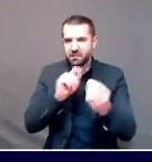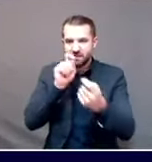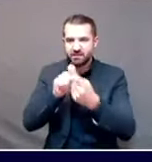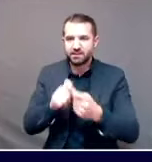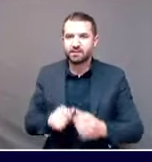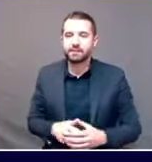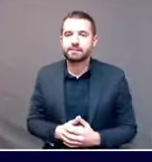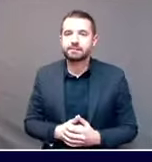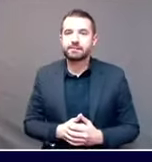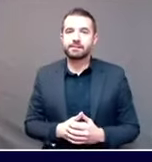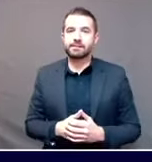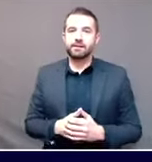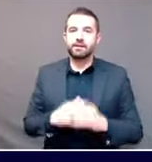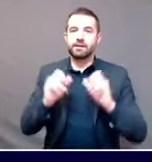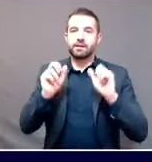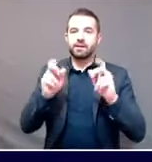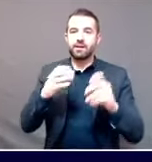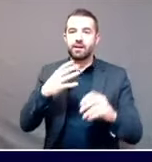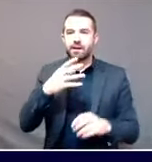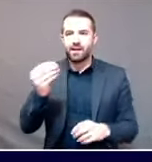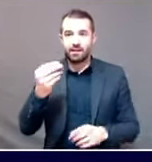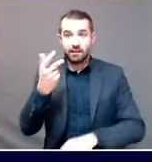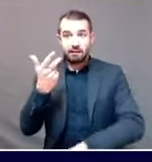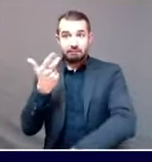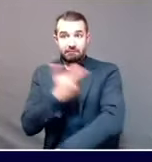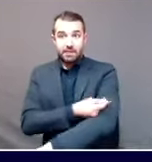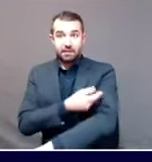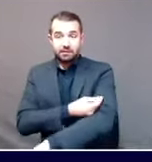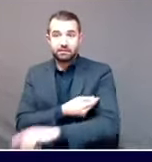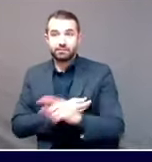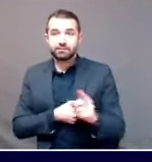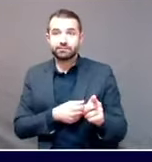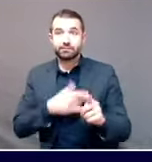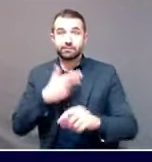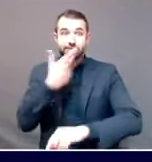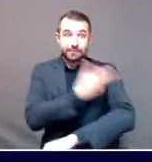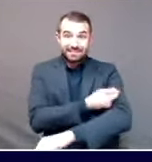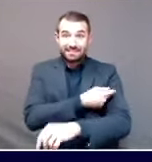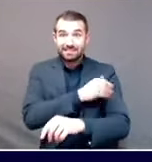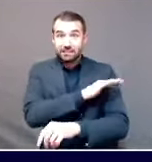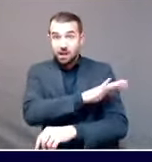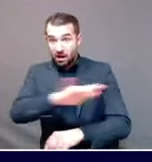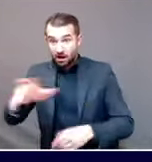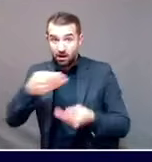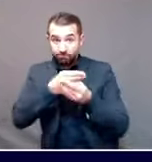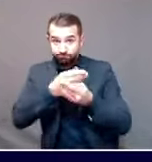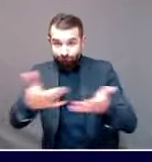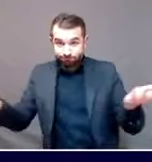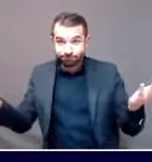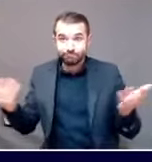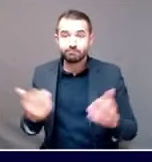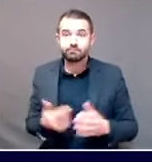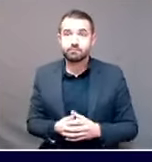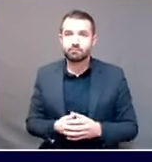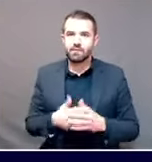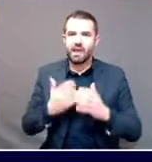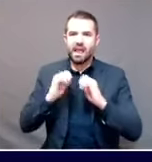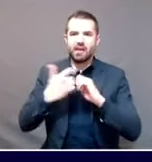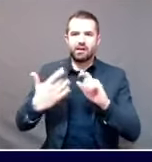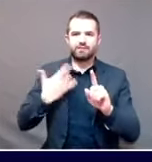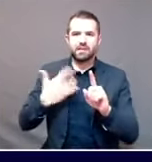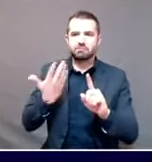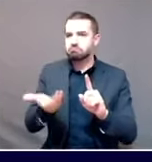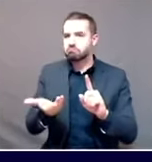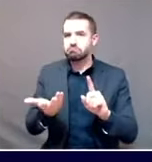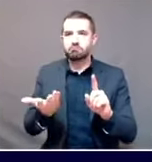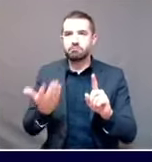rolling out this vaccine in terms of the amount that we're getting, again, it is initially lower than we expected. And you kind of talked about that a little